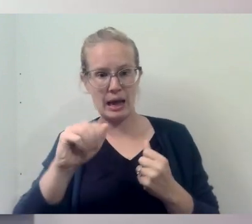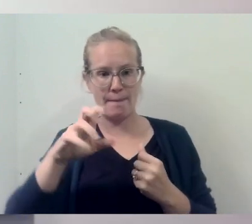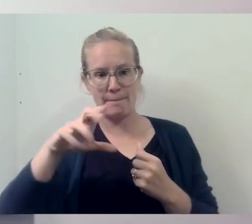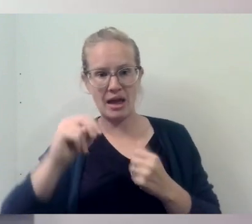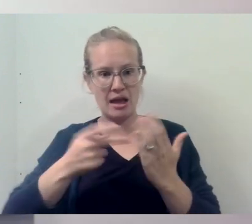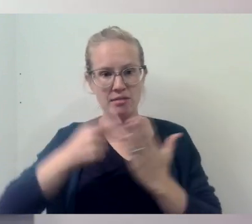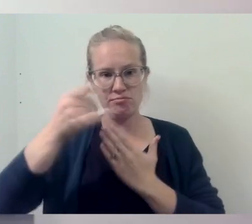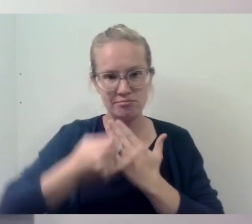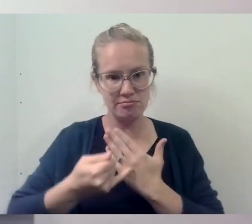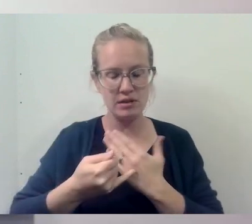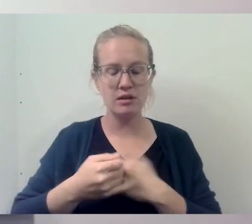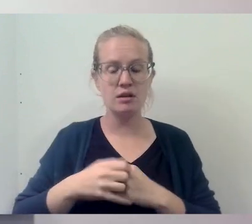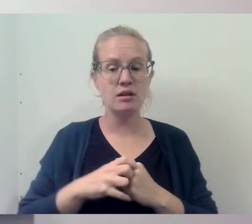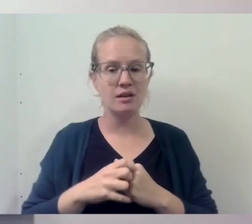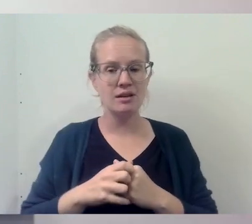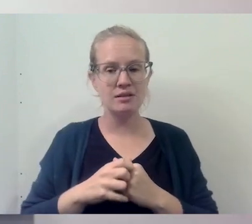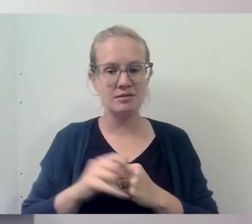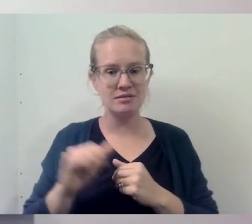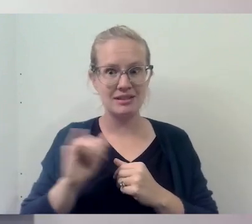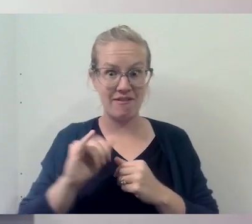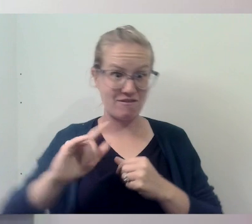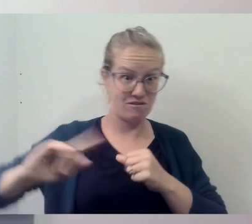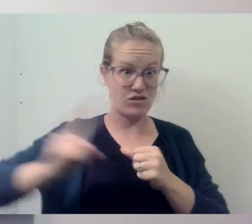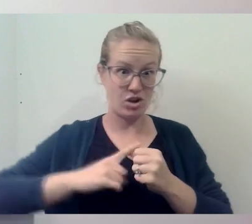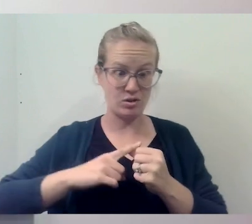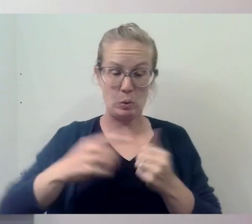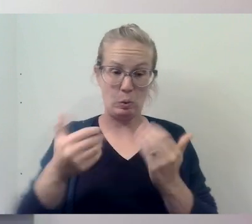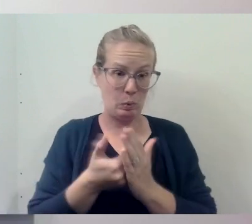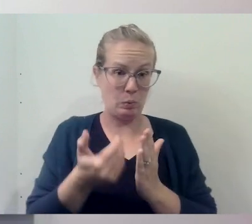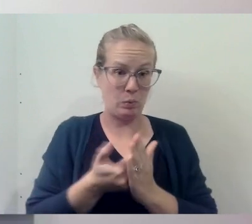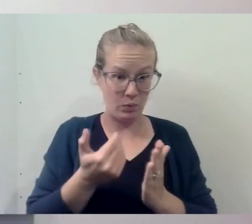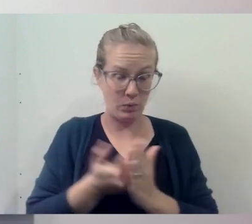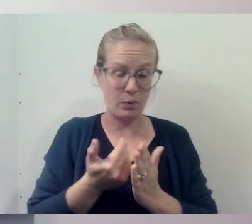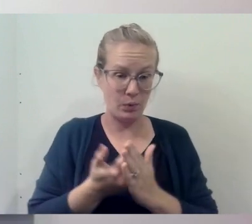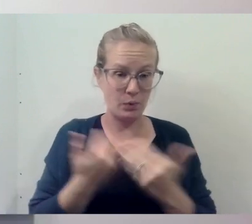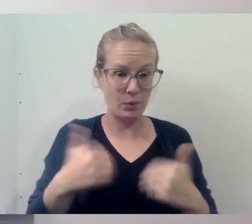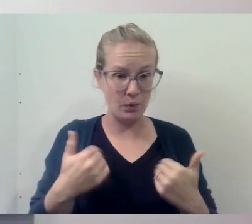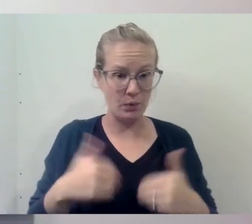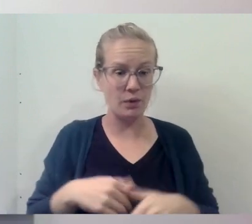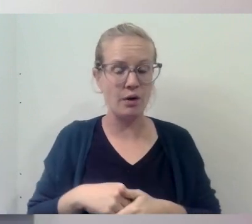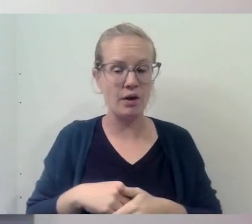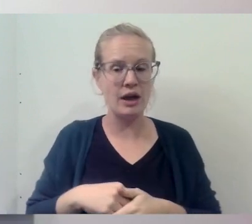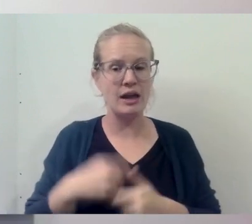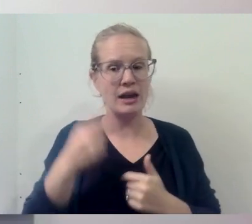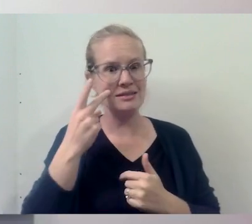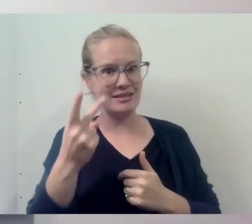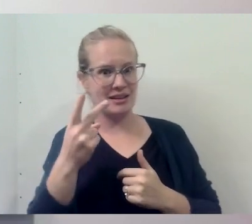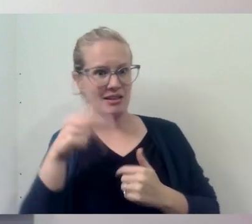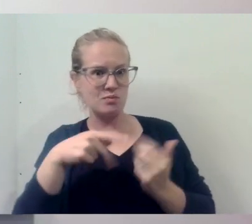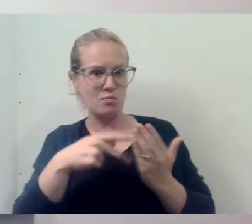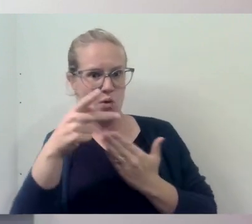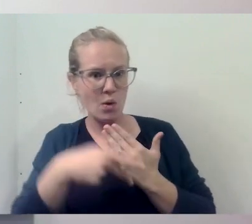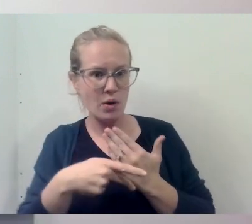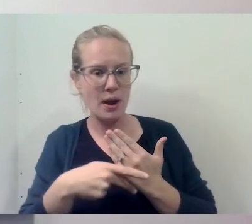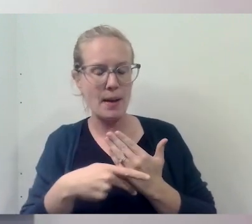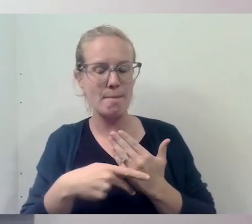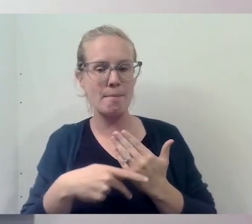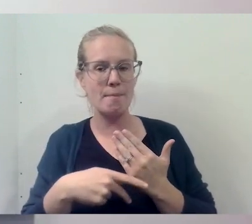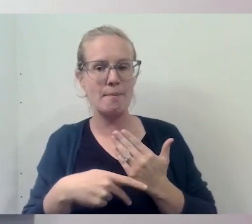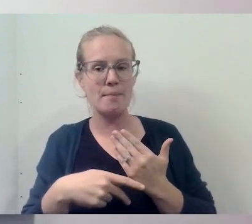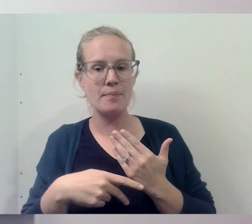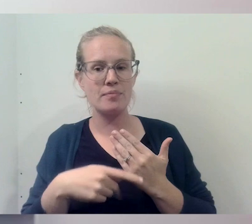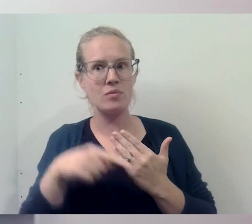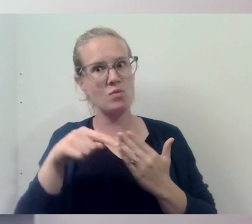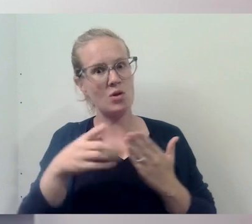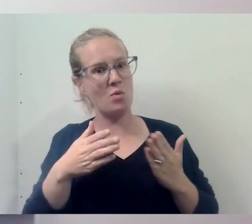which is like the first, right? And I see a program like this as one of